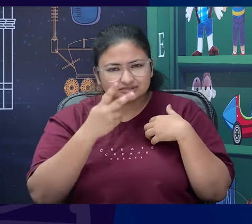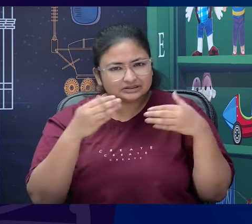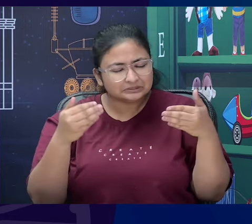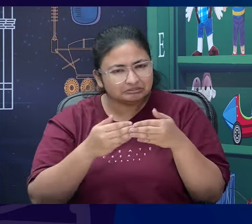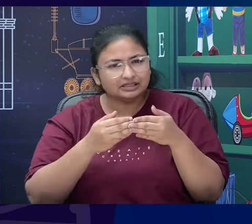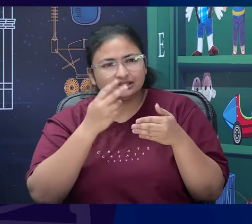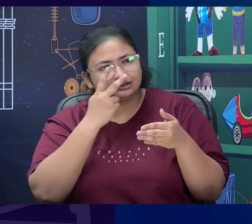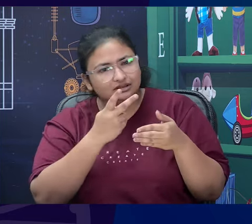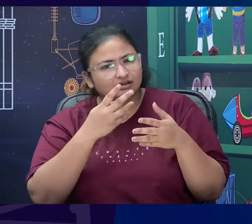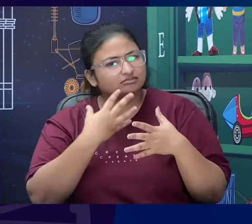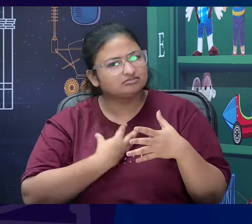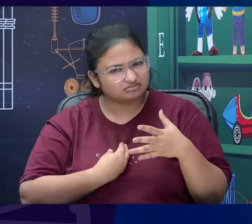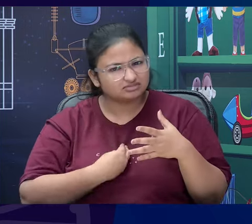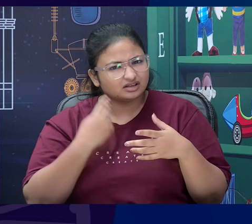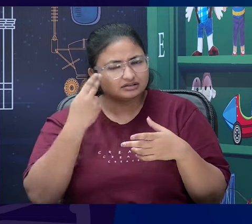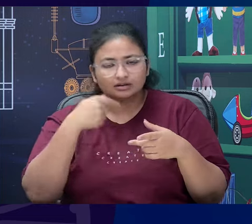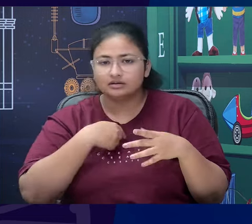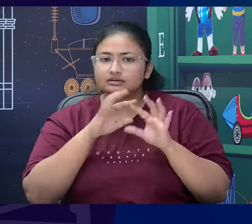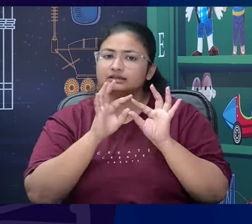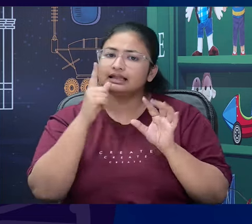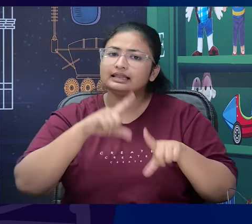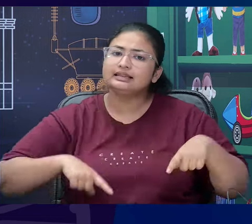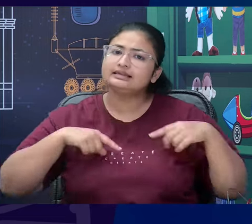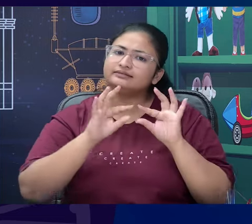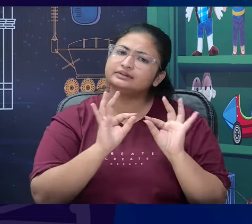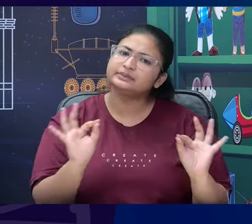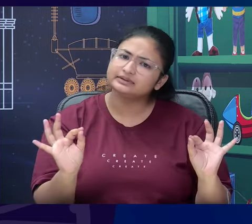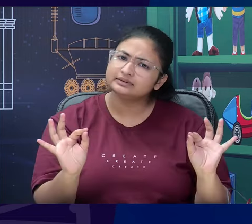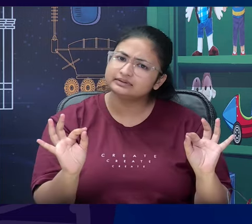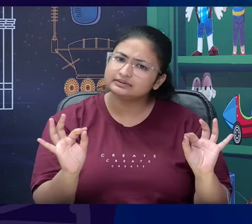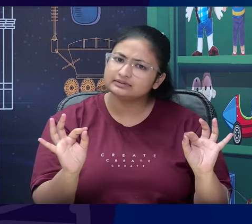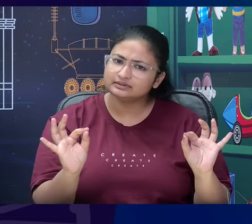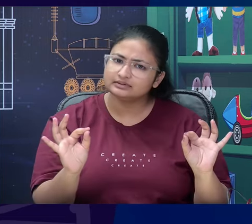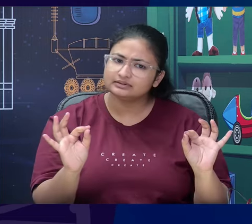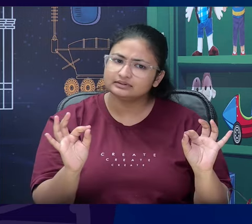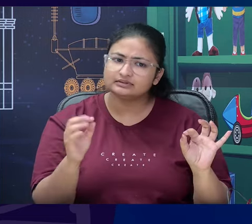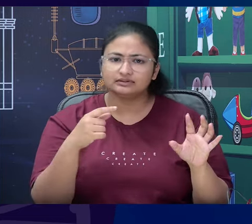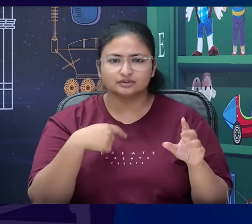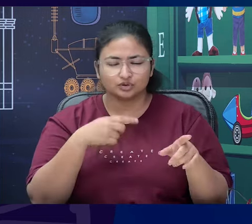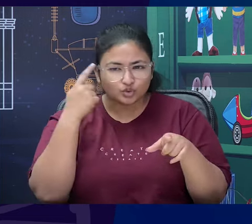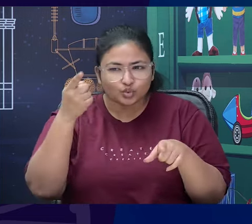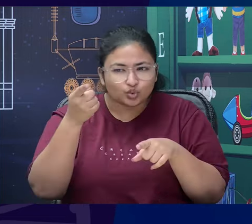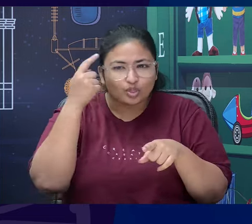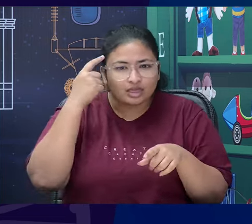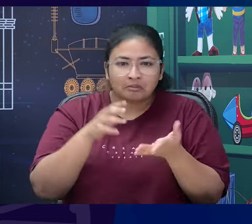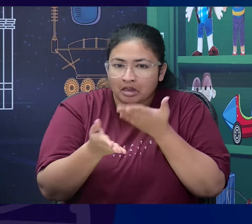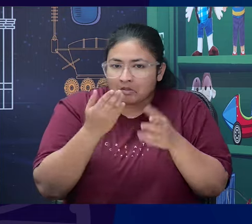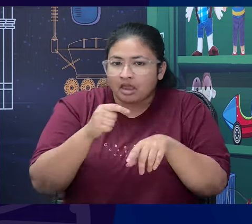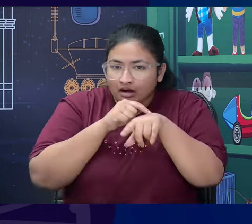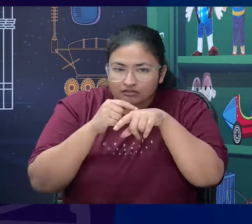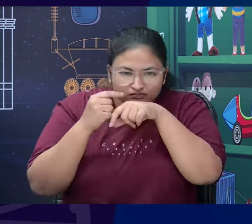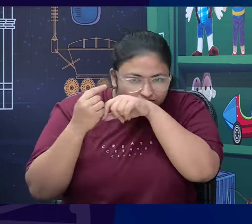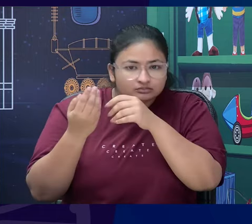young and romantic you envisioned mysterious figures in the night the crack of pistols drugs in the wine